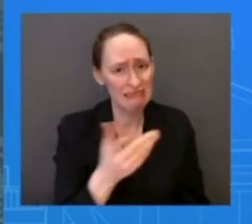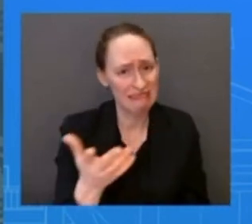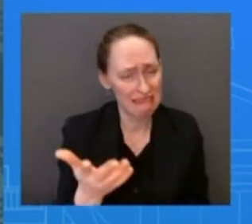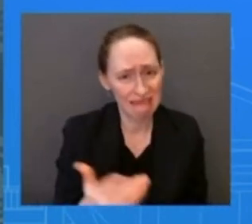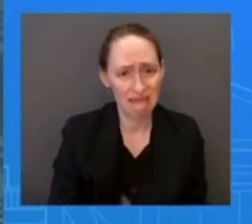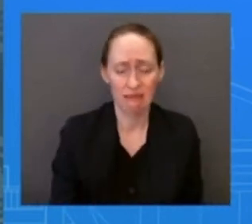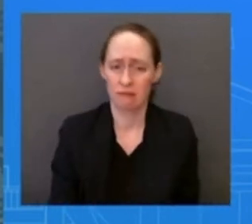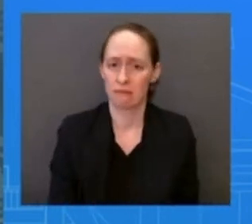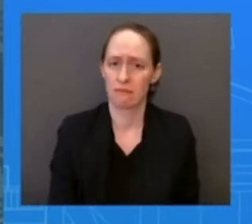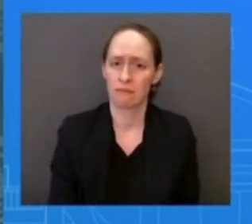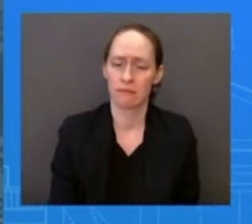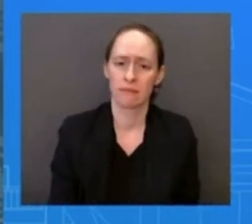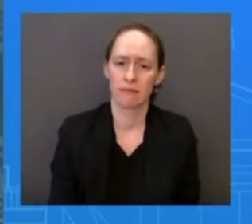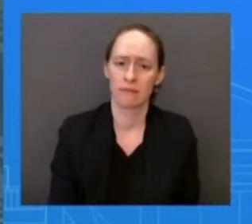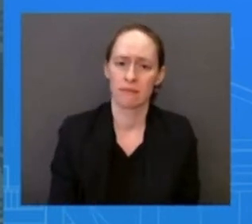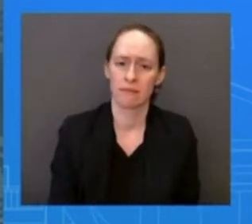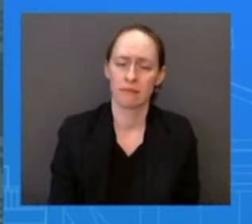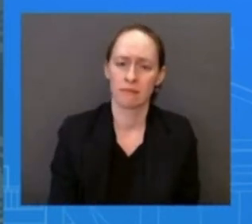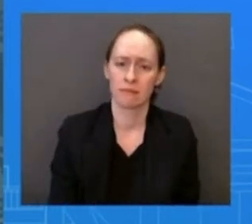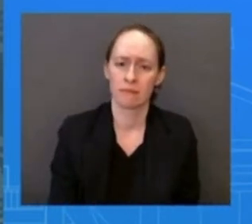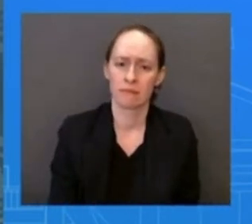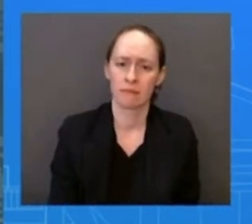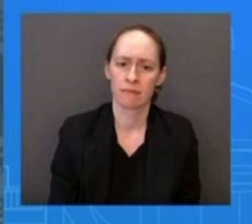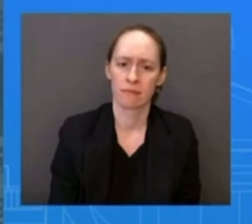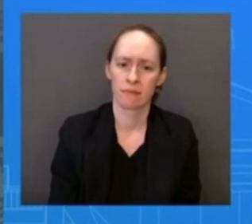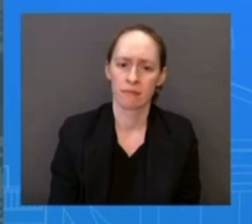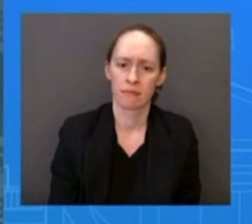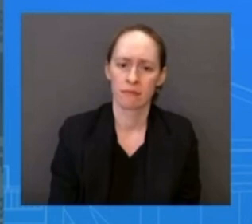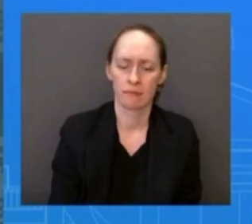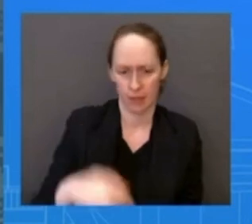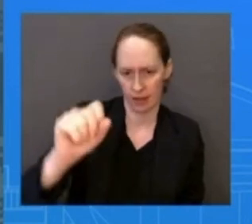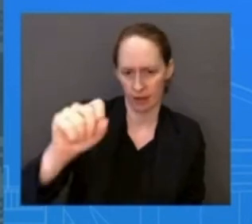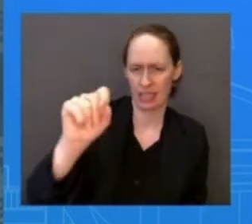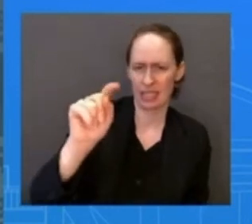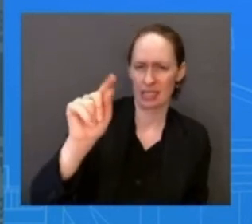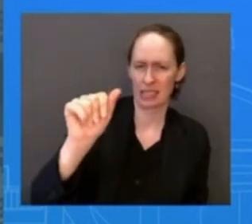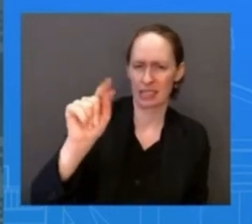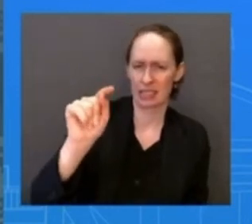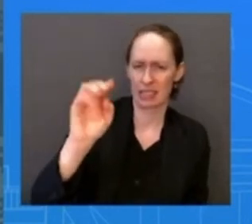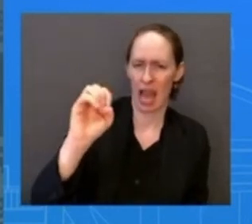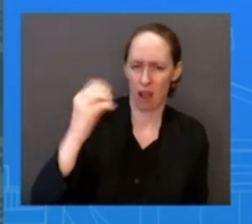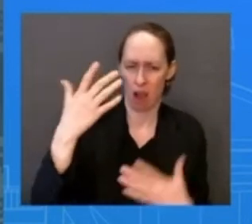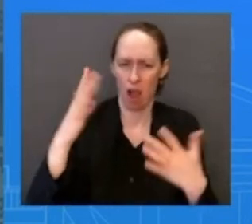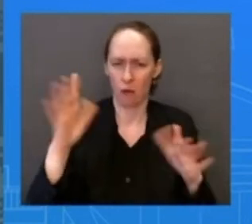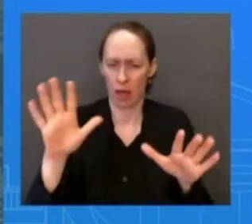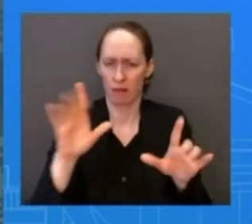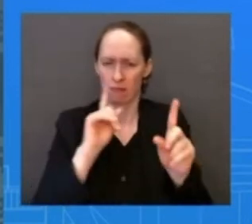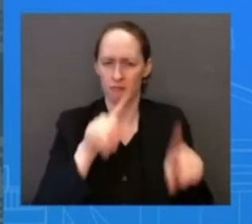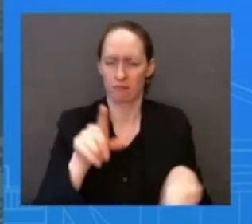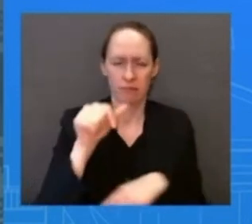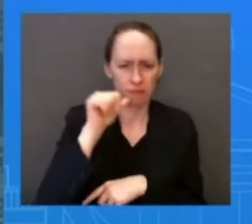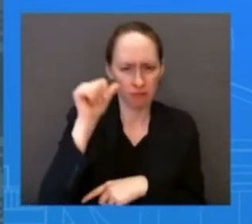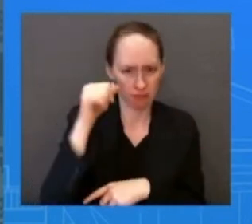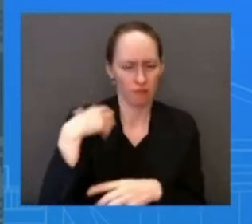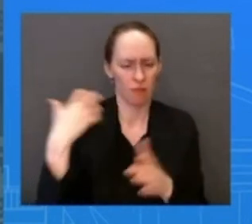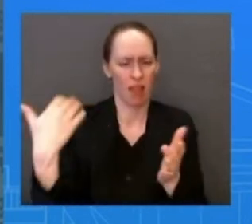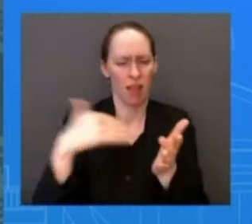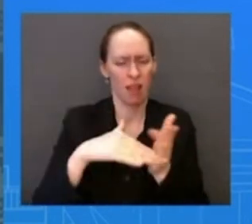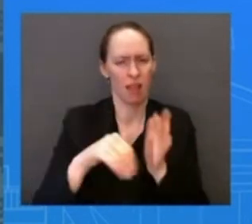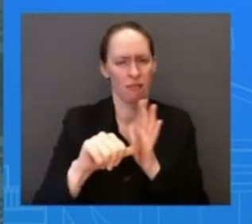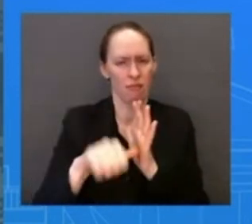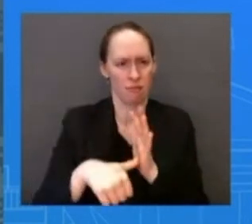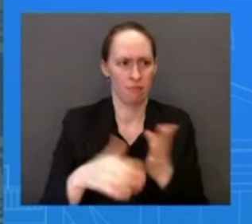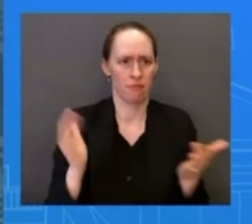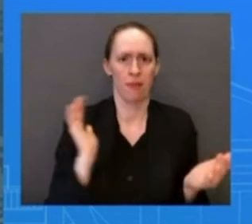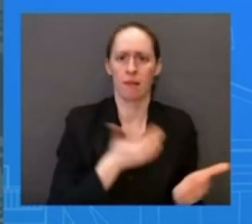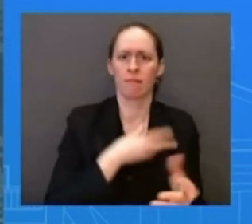at the State Department spoke to this yesterday. And I just want to reiterate, because I think it's important for us to reiterate from here at the podium. We are, you know, we're